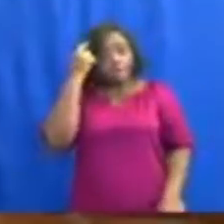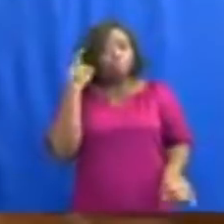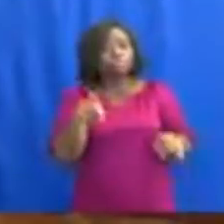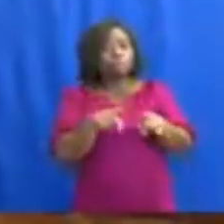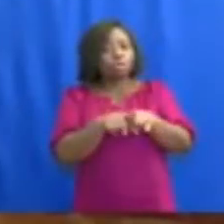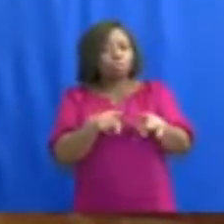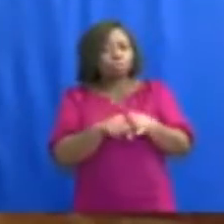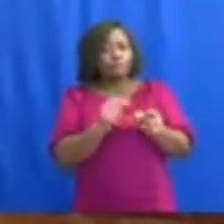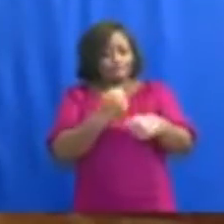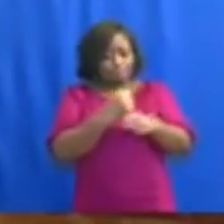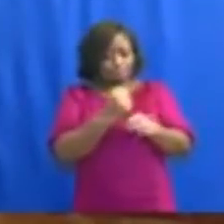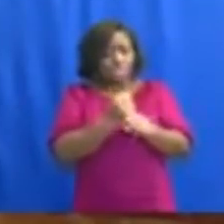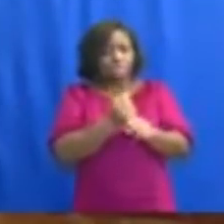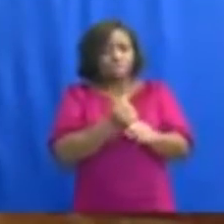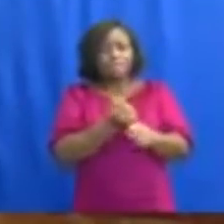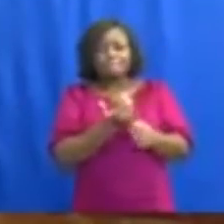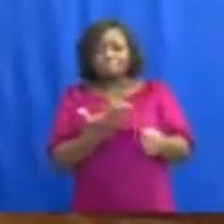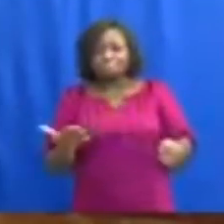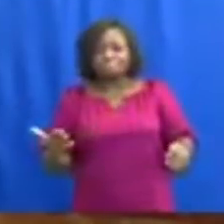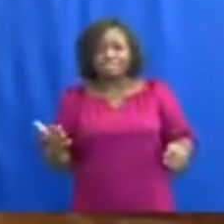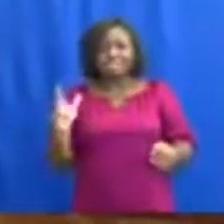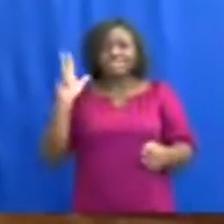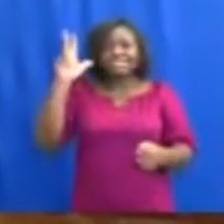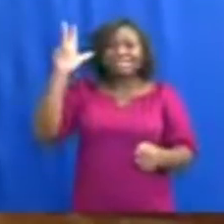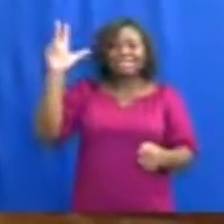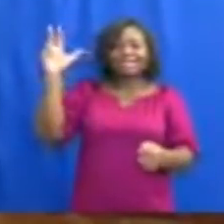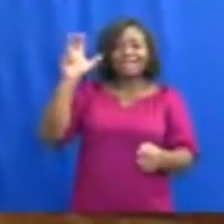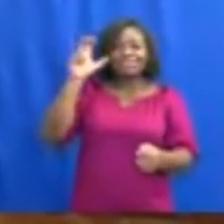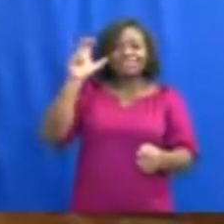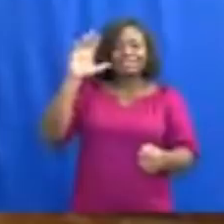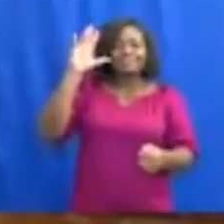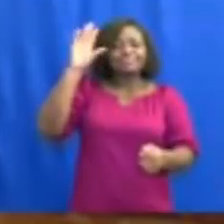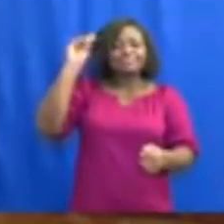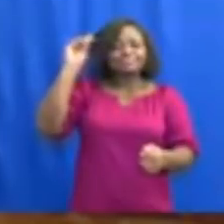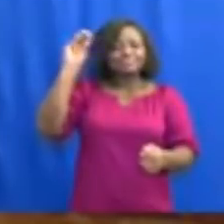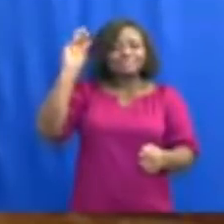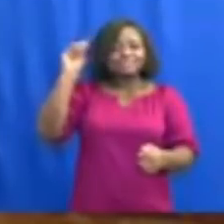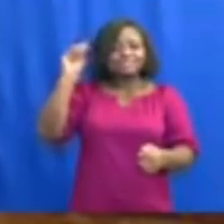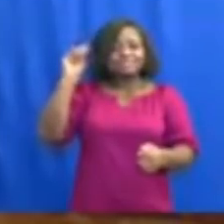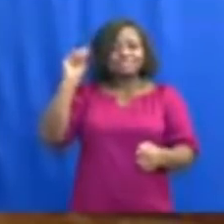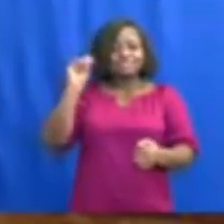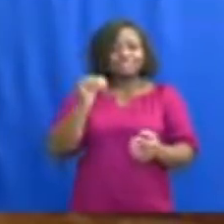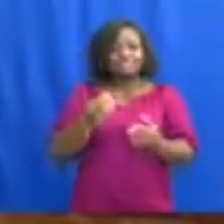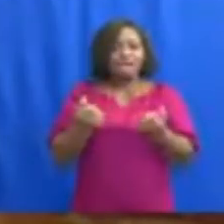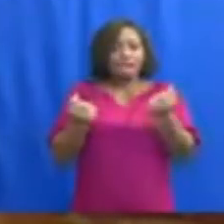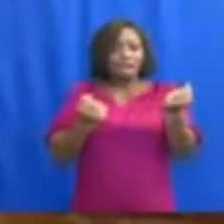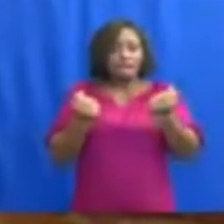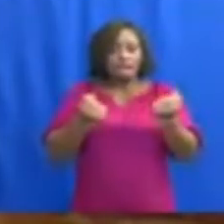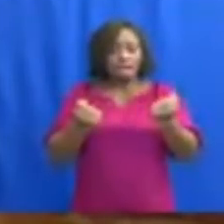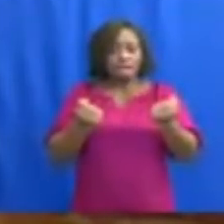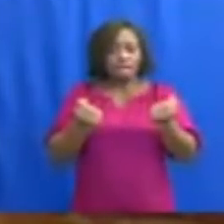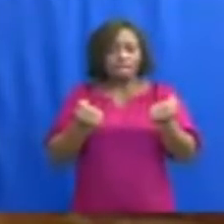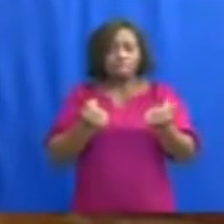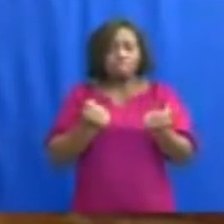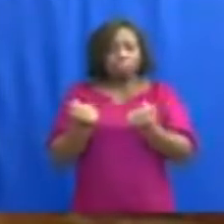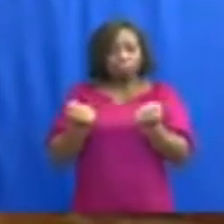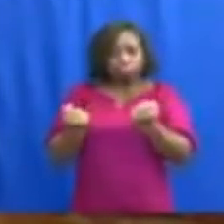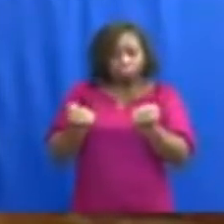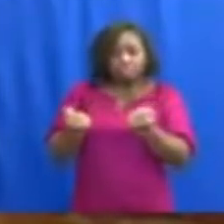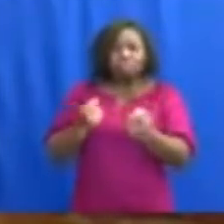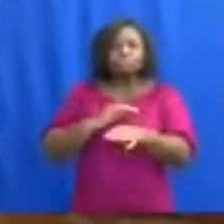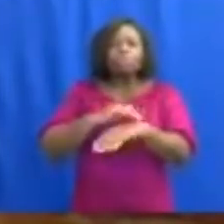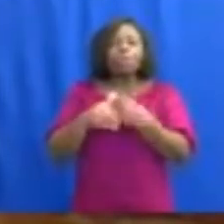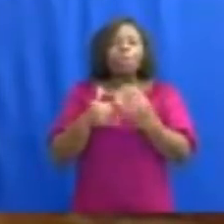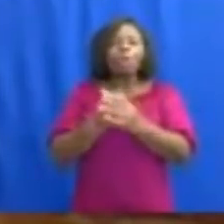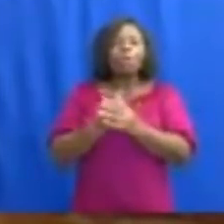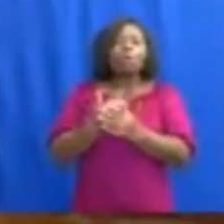making available 350 buses and 840 pickup vehicles to senior high schools that did